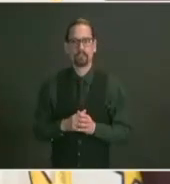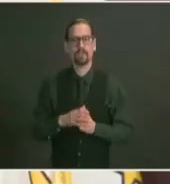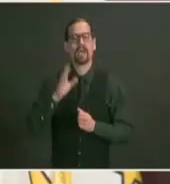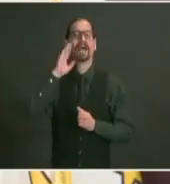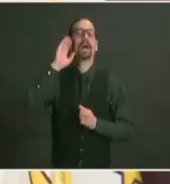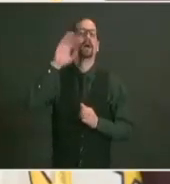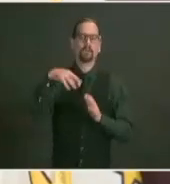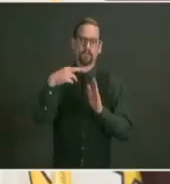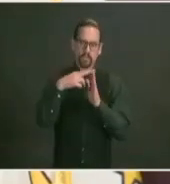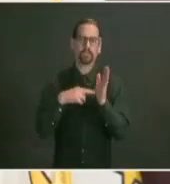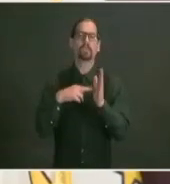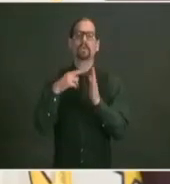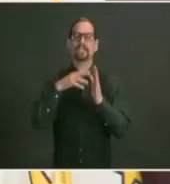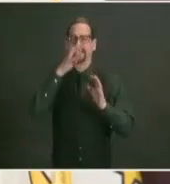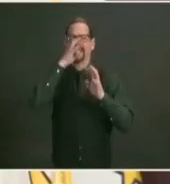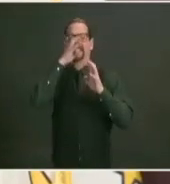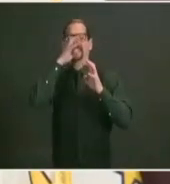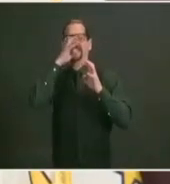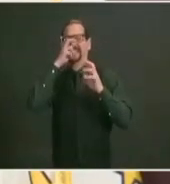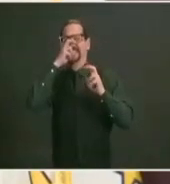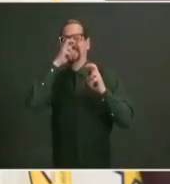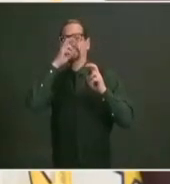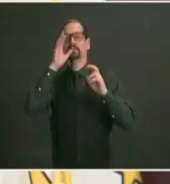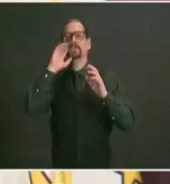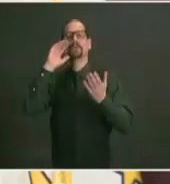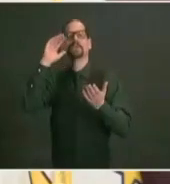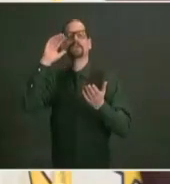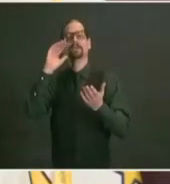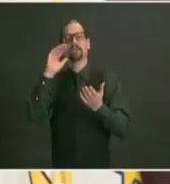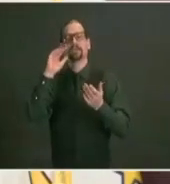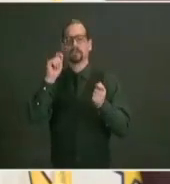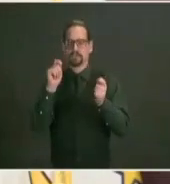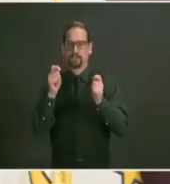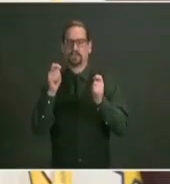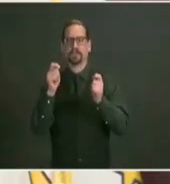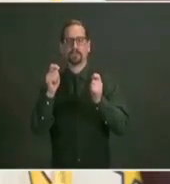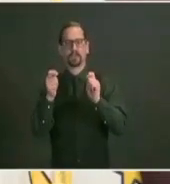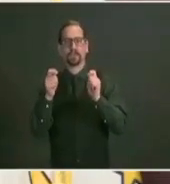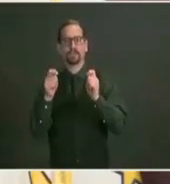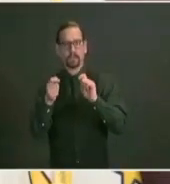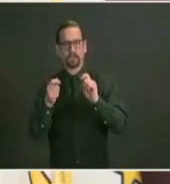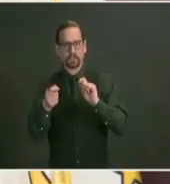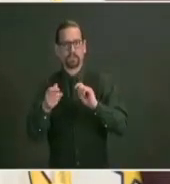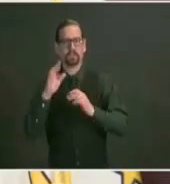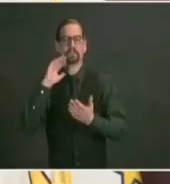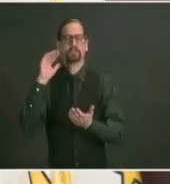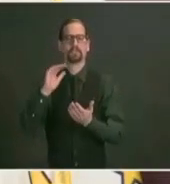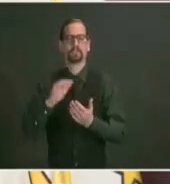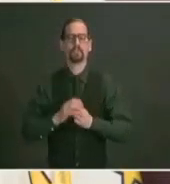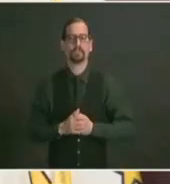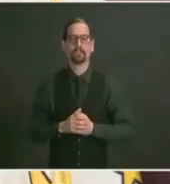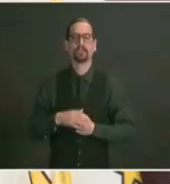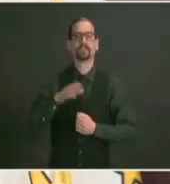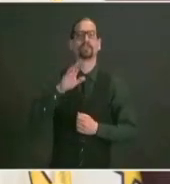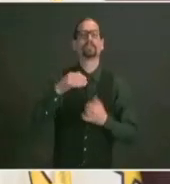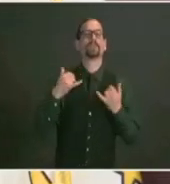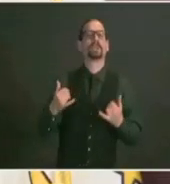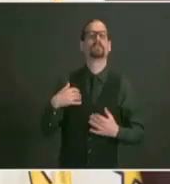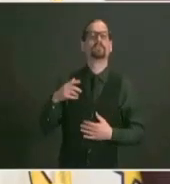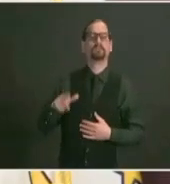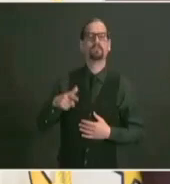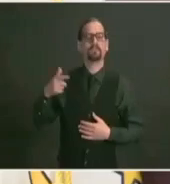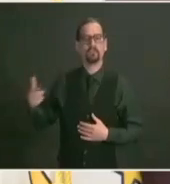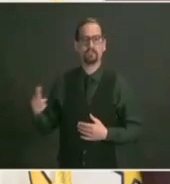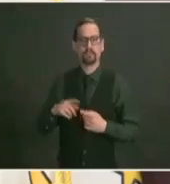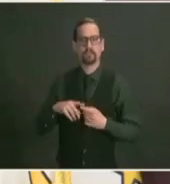can as you can see that we're we're rolling it out now so that with that i'll turn it over to dr nicole alexander scott to walk us through some of the details that